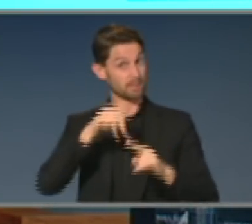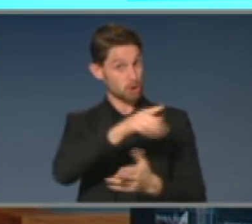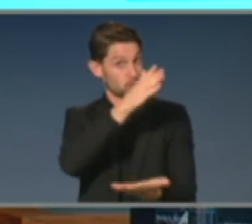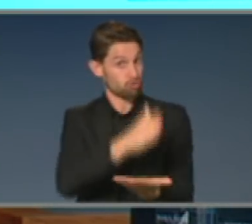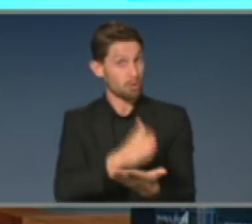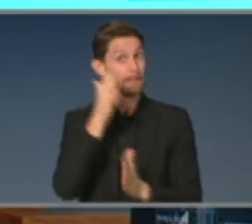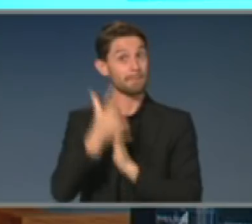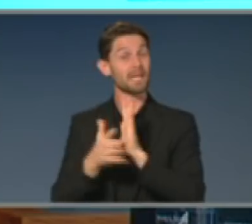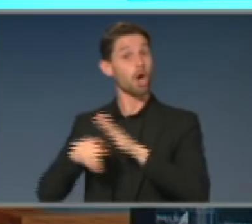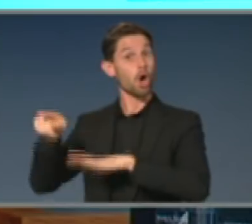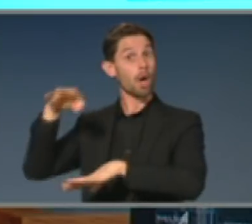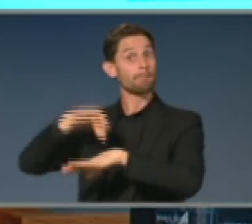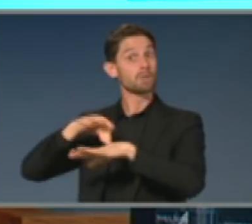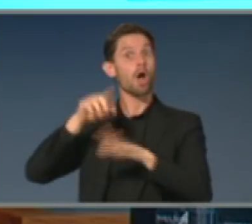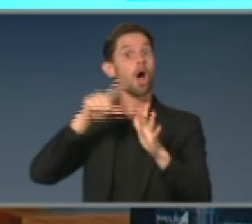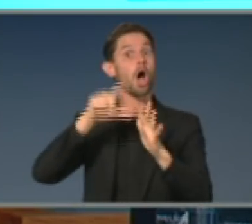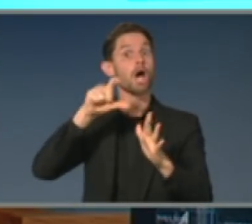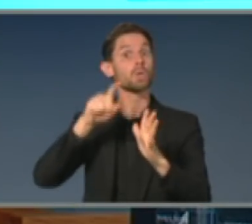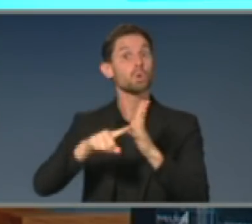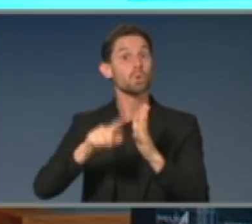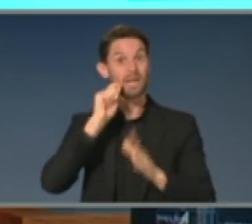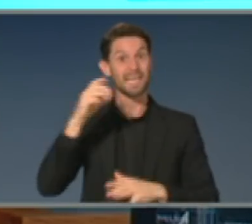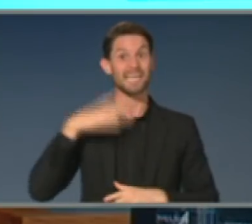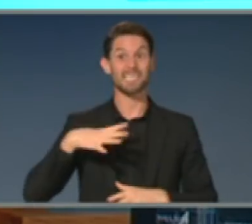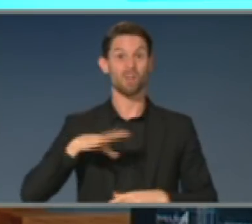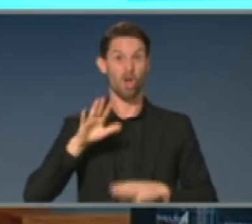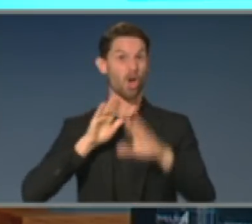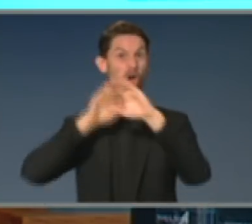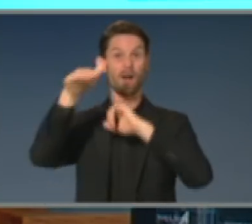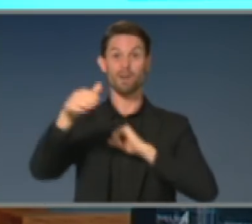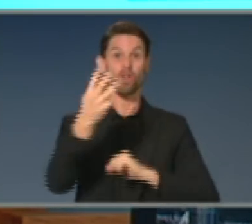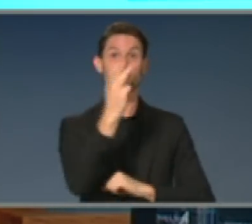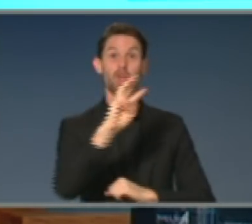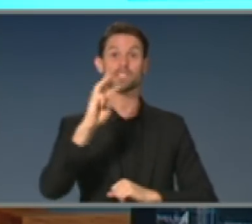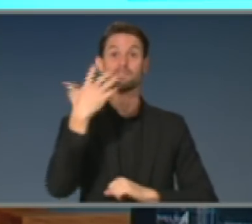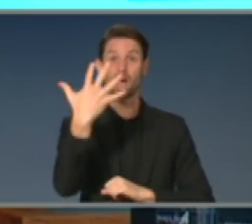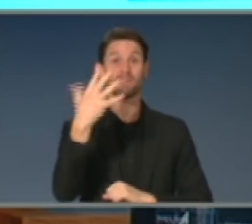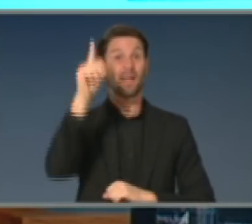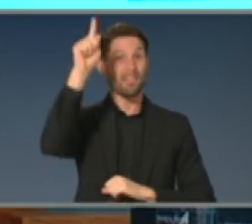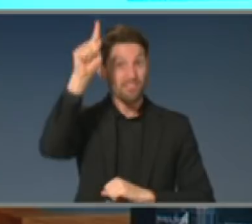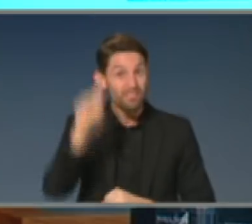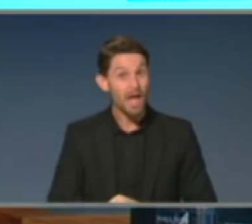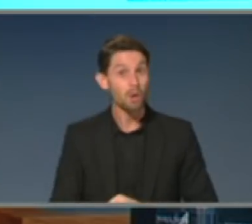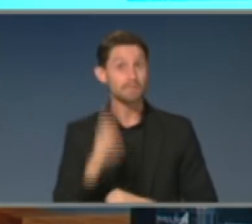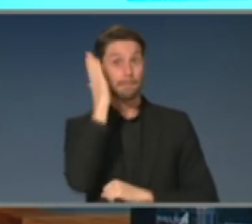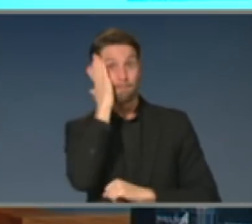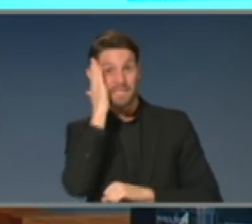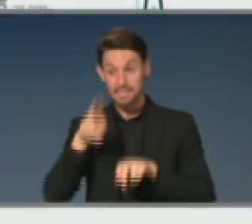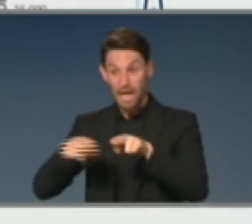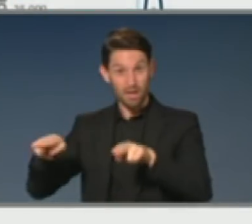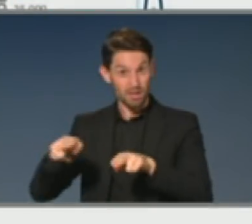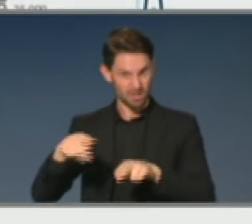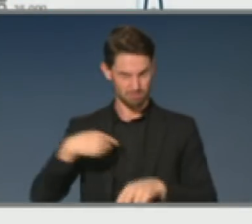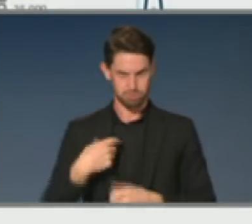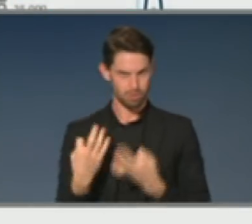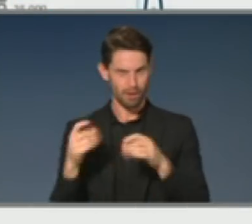intensive care beds, you know, of 35,000 plus, completely beyond the realm of any country like Australia to create.